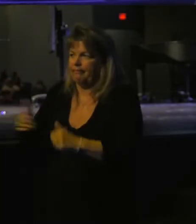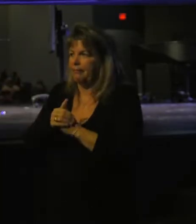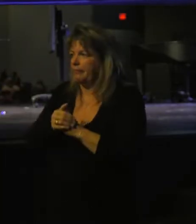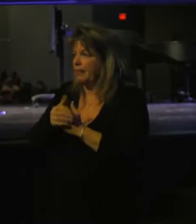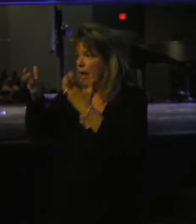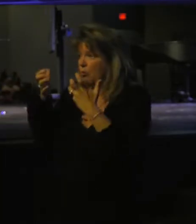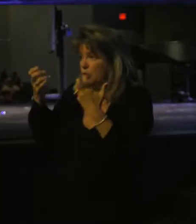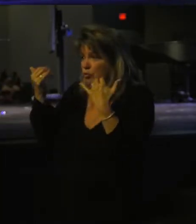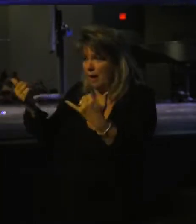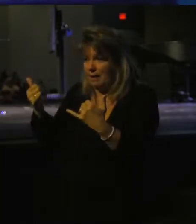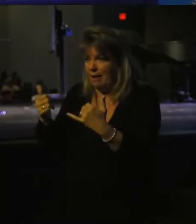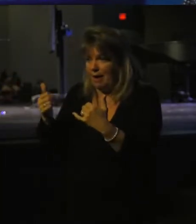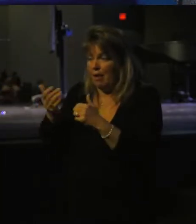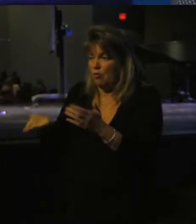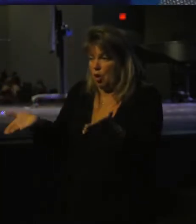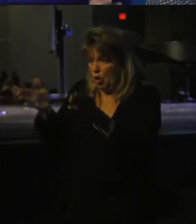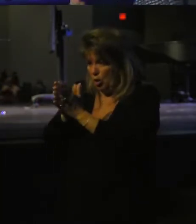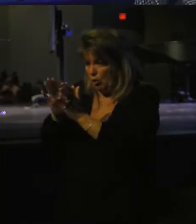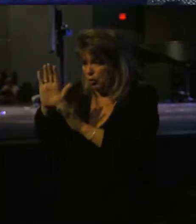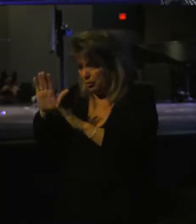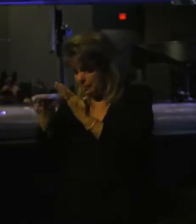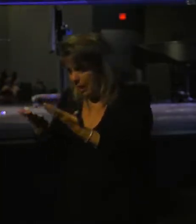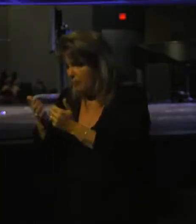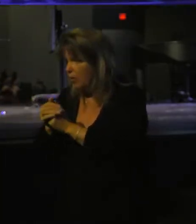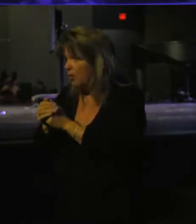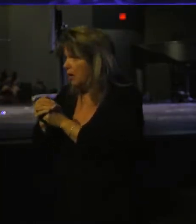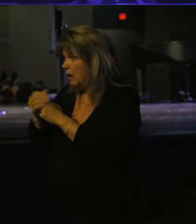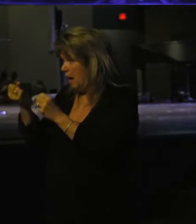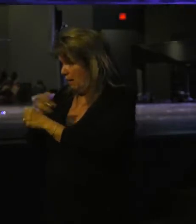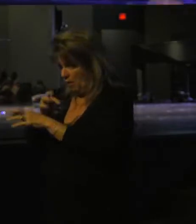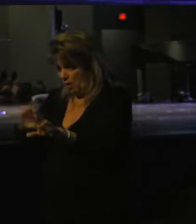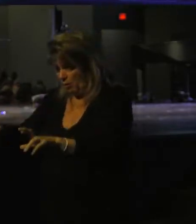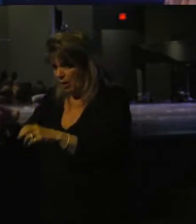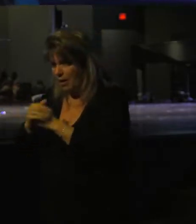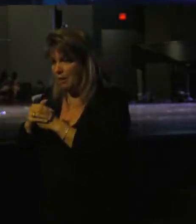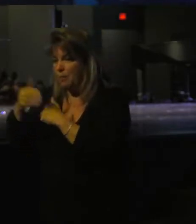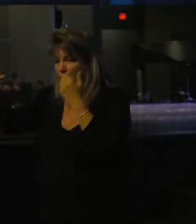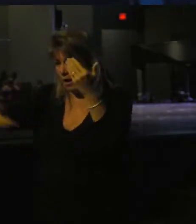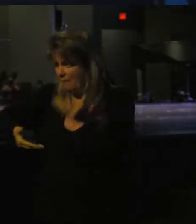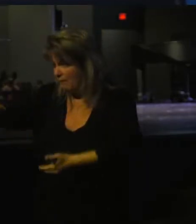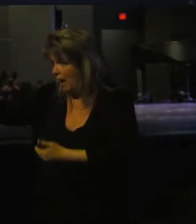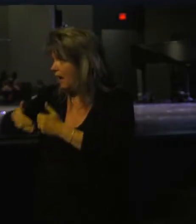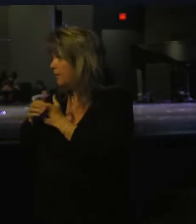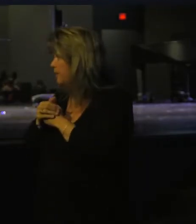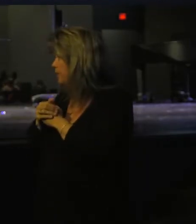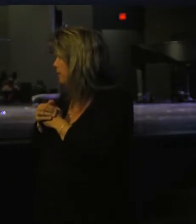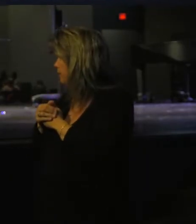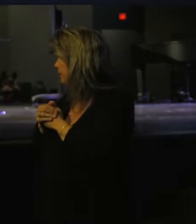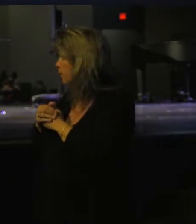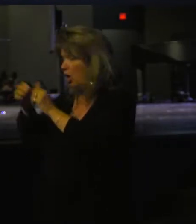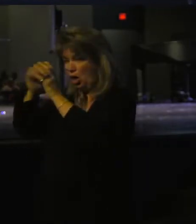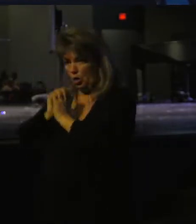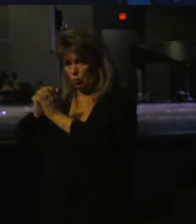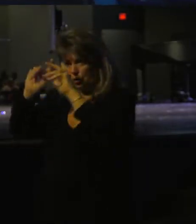I want you right now want you to close your Bible. want you to close your things together. I'm going to invite the worship team out